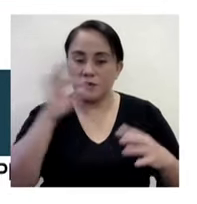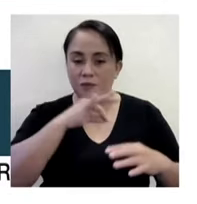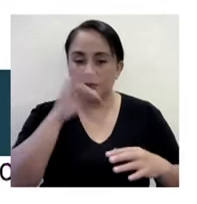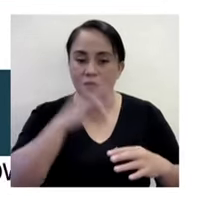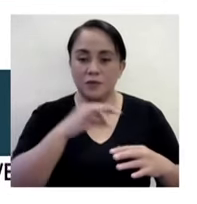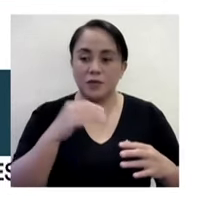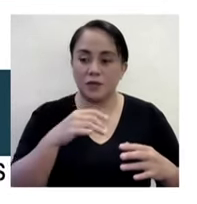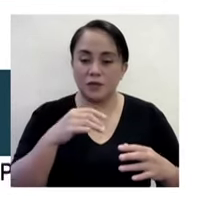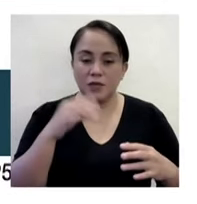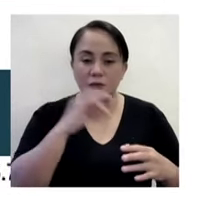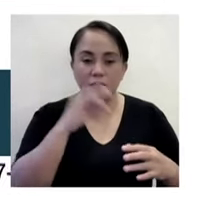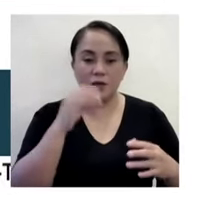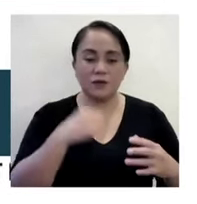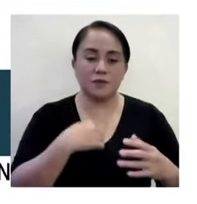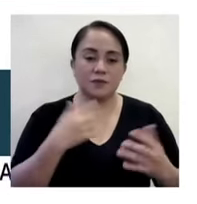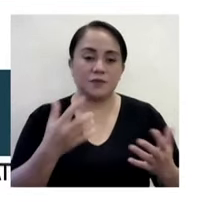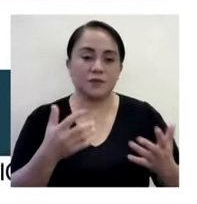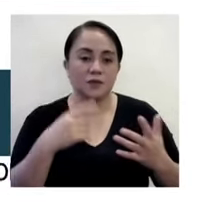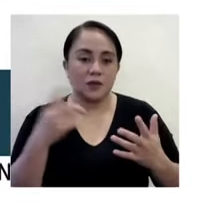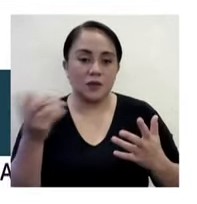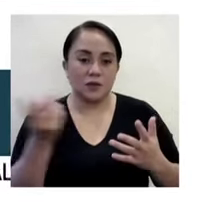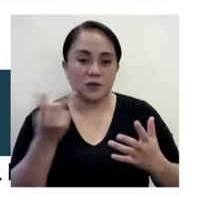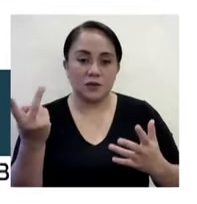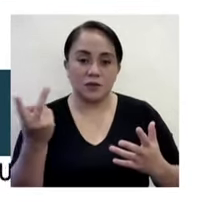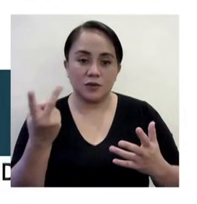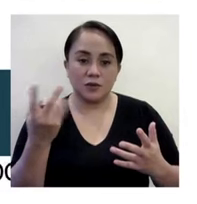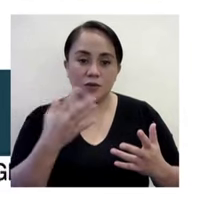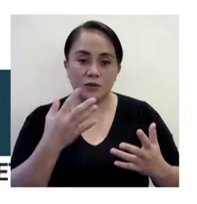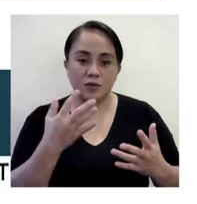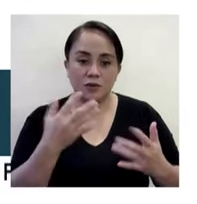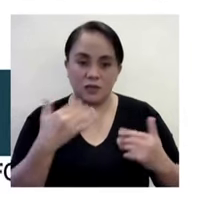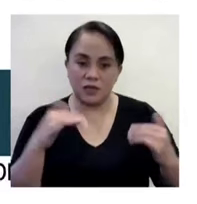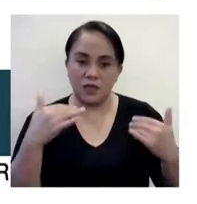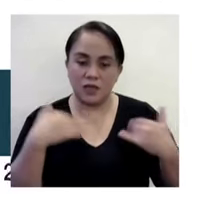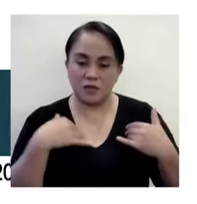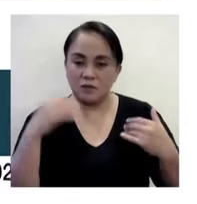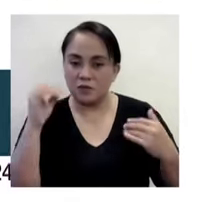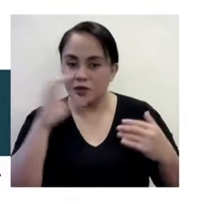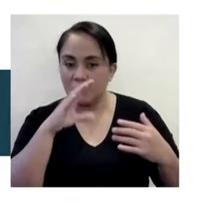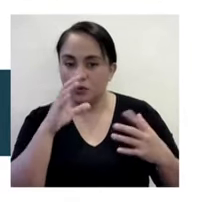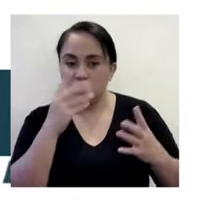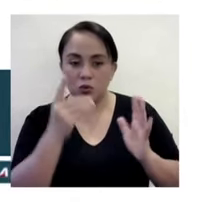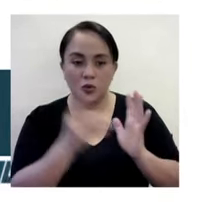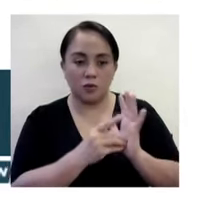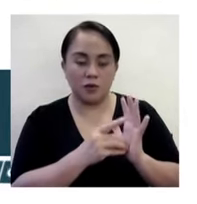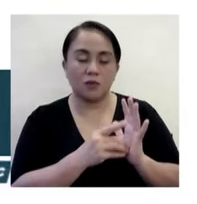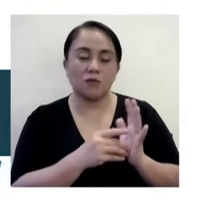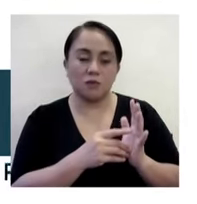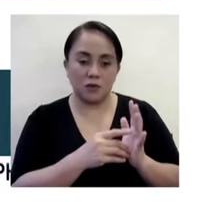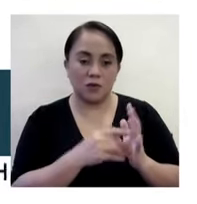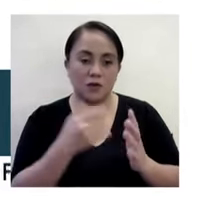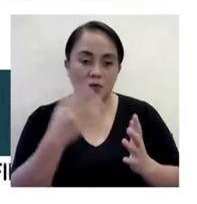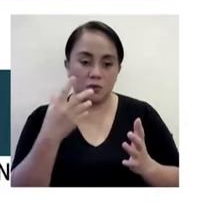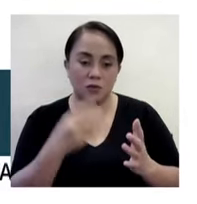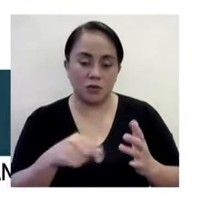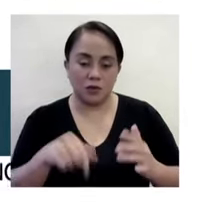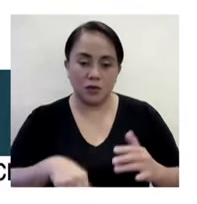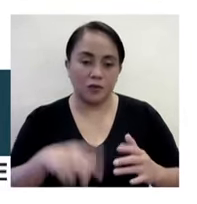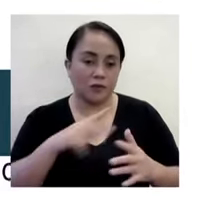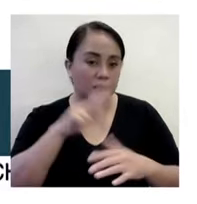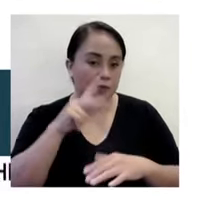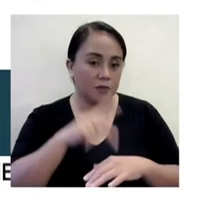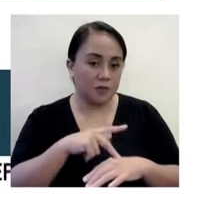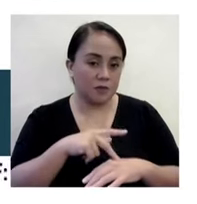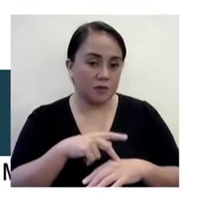sure, Yusak de Vega? And might there still be missing undocumented Filipinos caught up in the Israel-Hamas war?